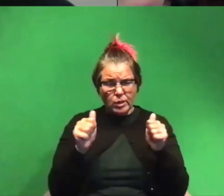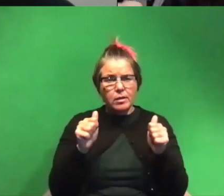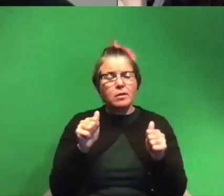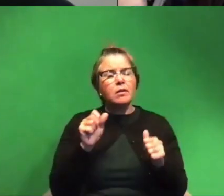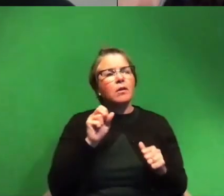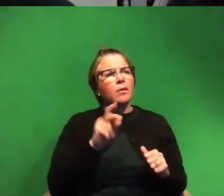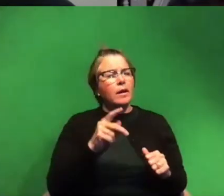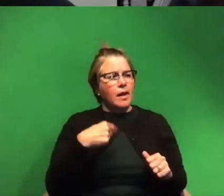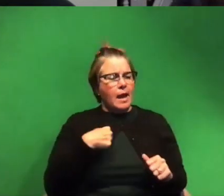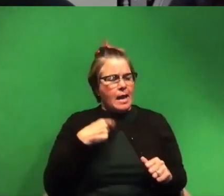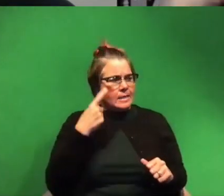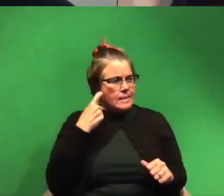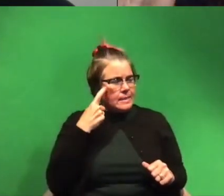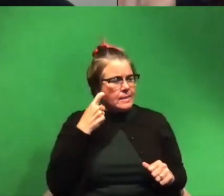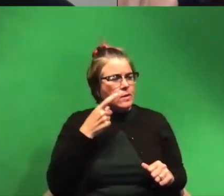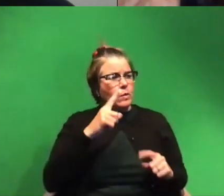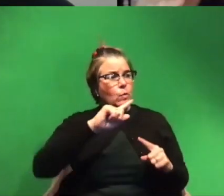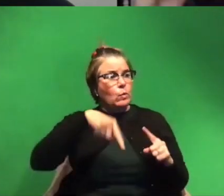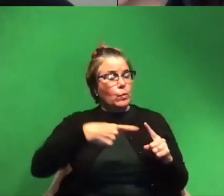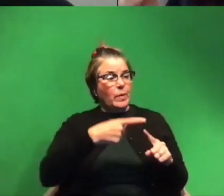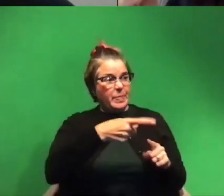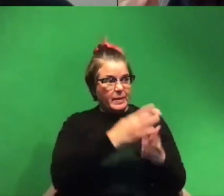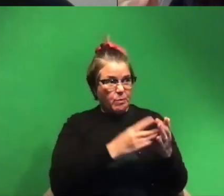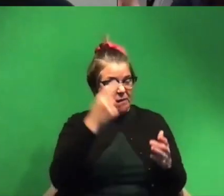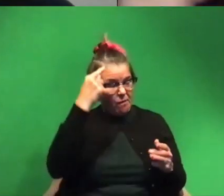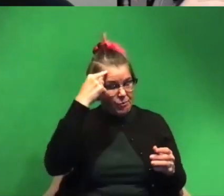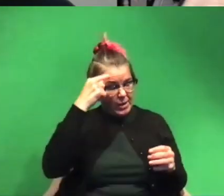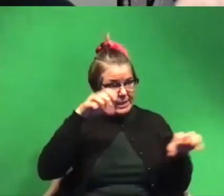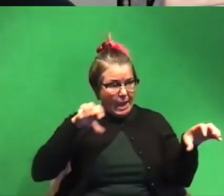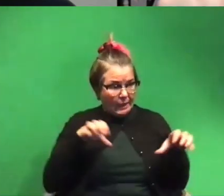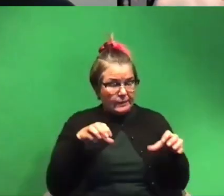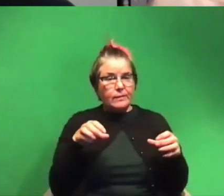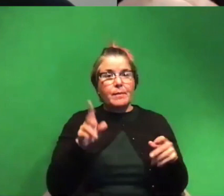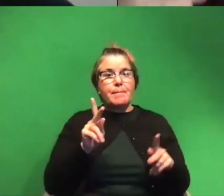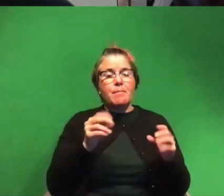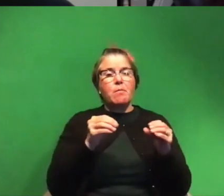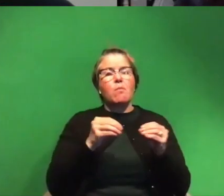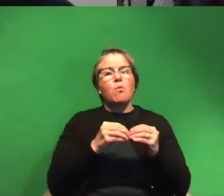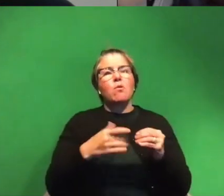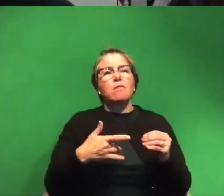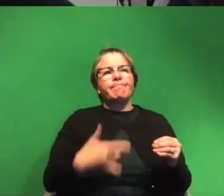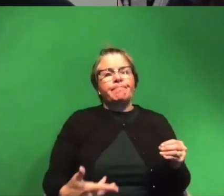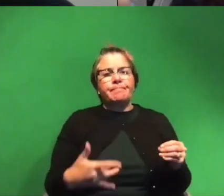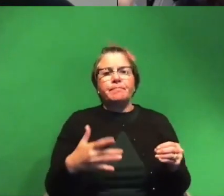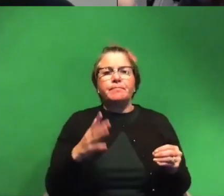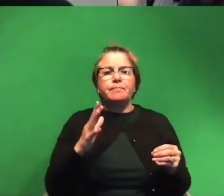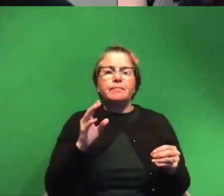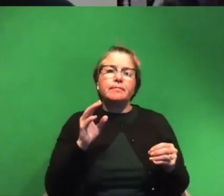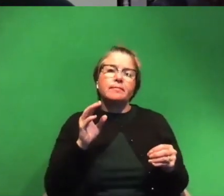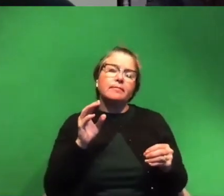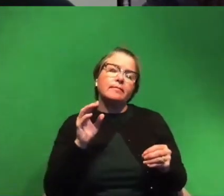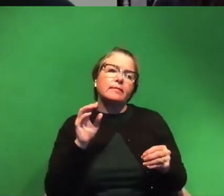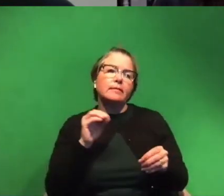we think that when this part of the brain is active people are more likely to be in the mood for